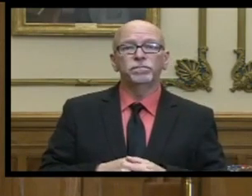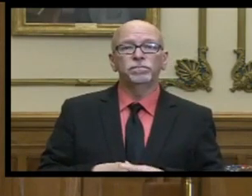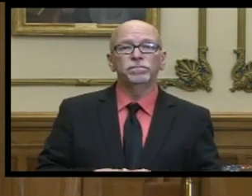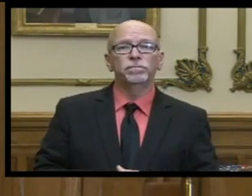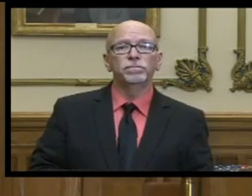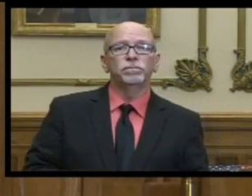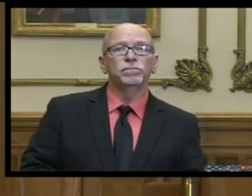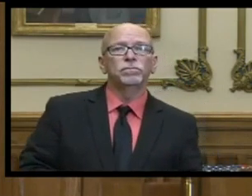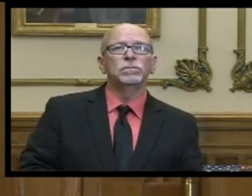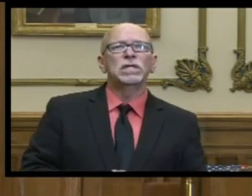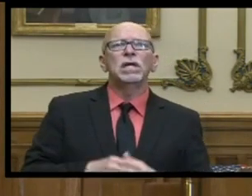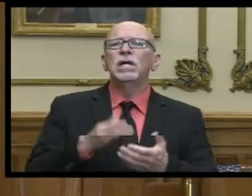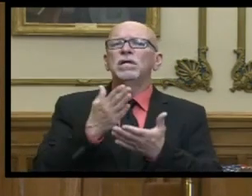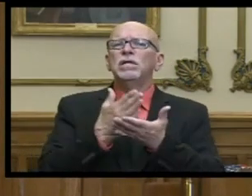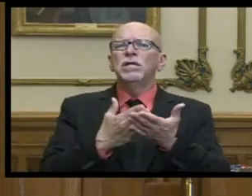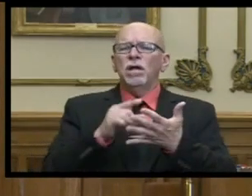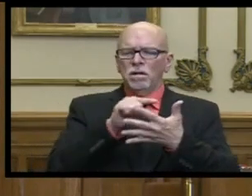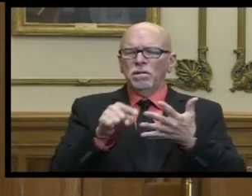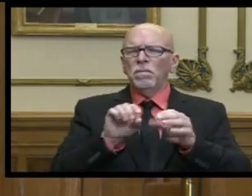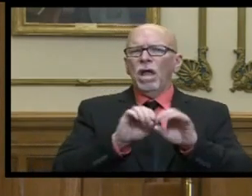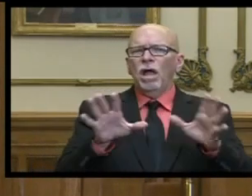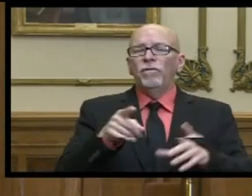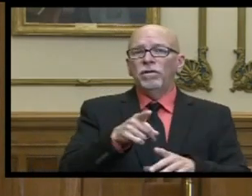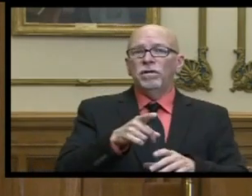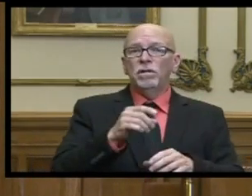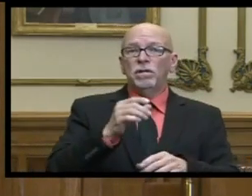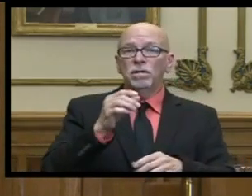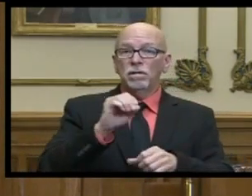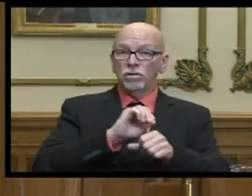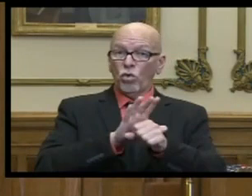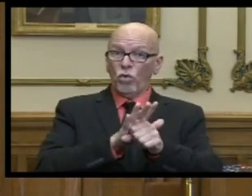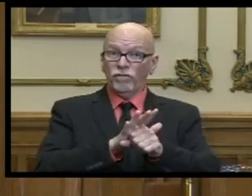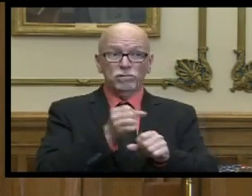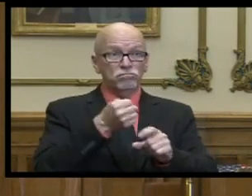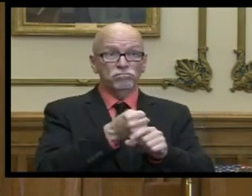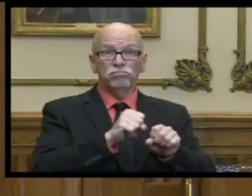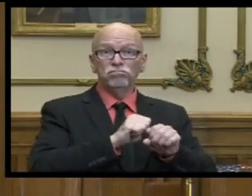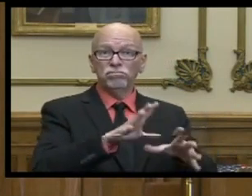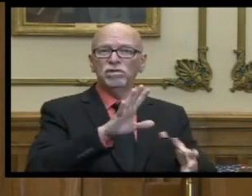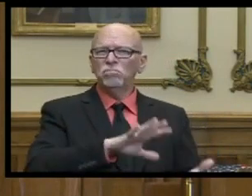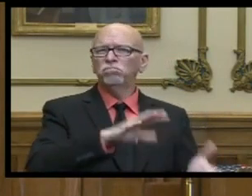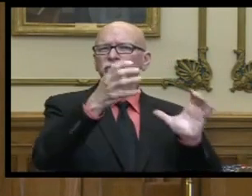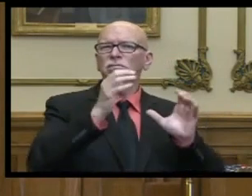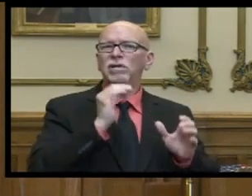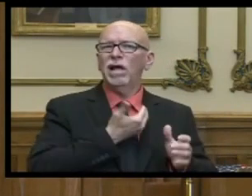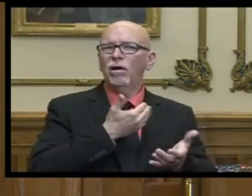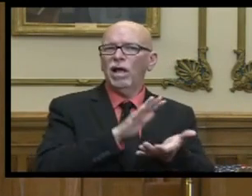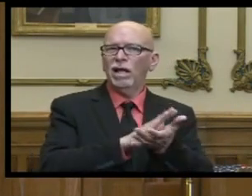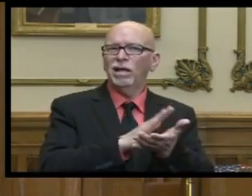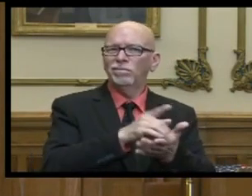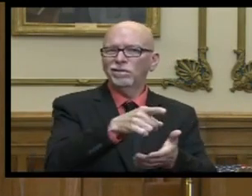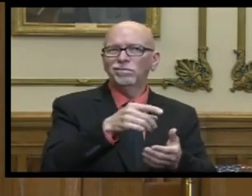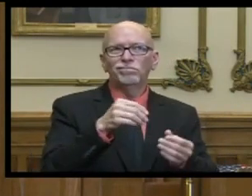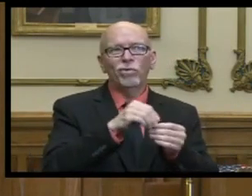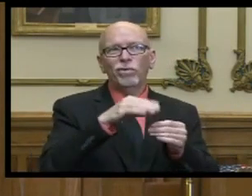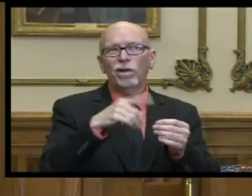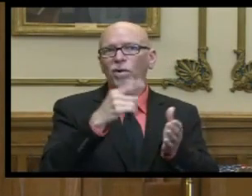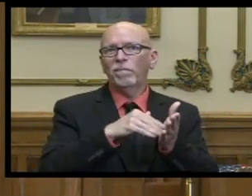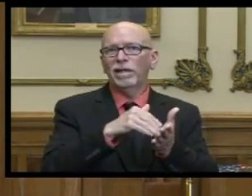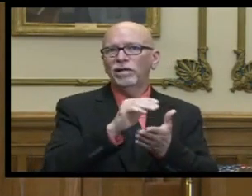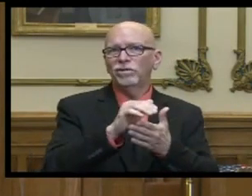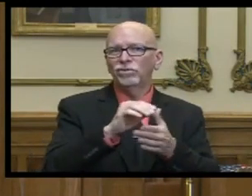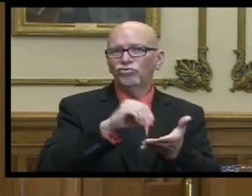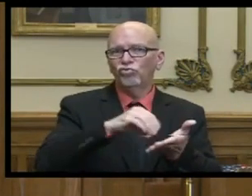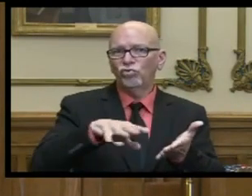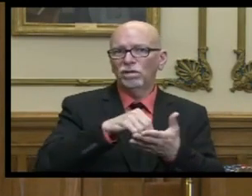and certain things are obvious the pandemic disrupted the academic pursuits of over 1 million students in the state of